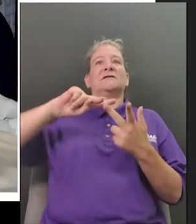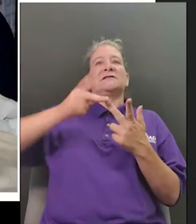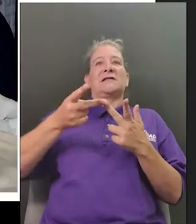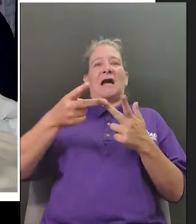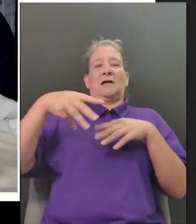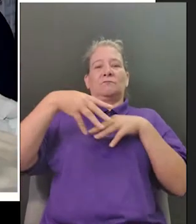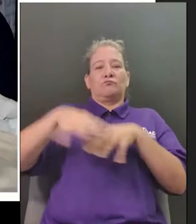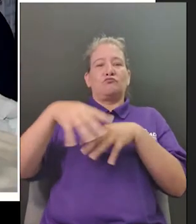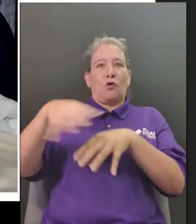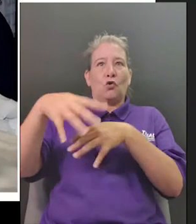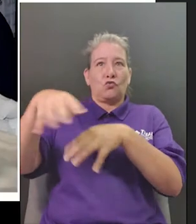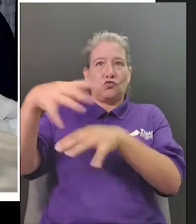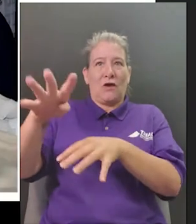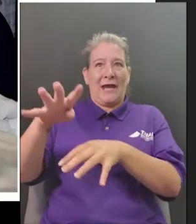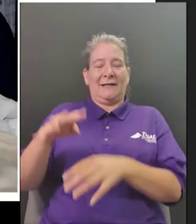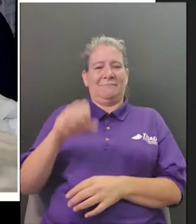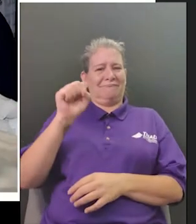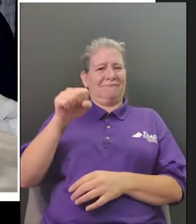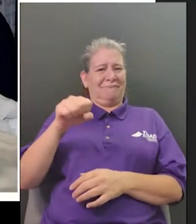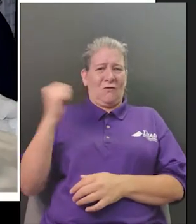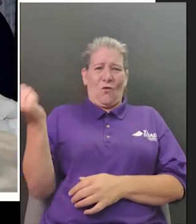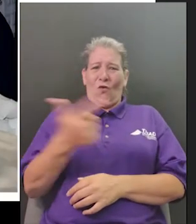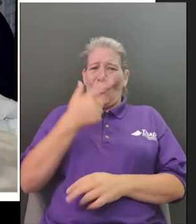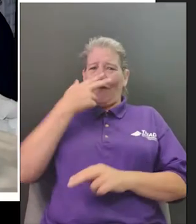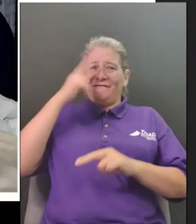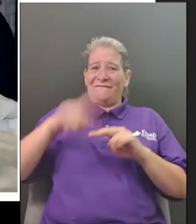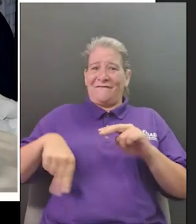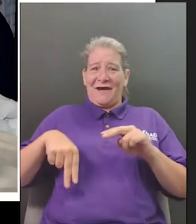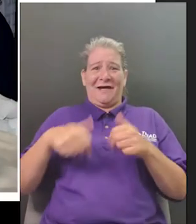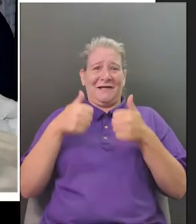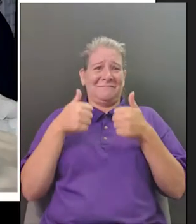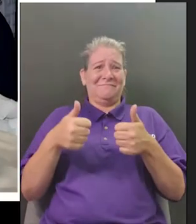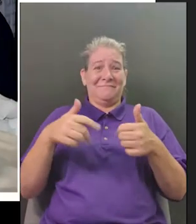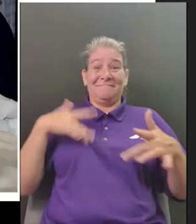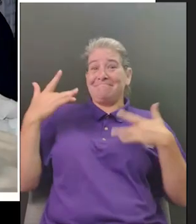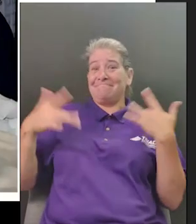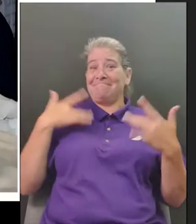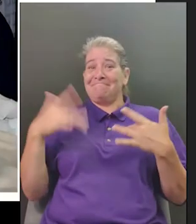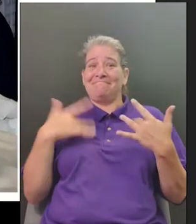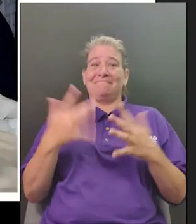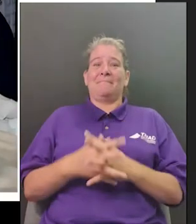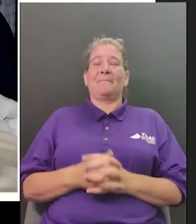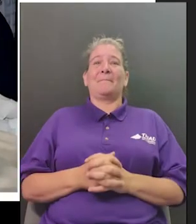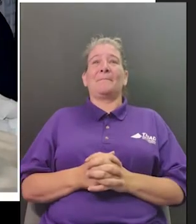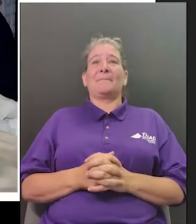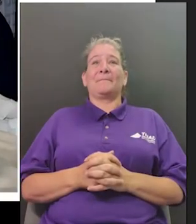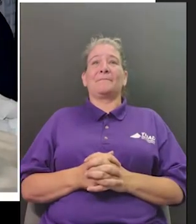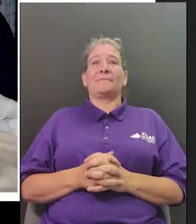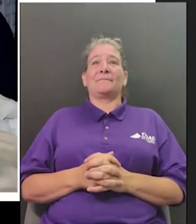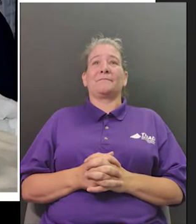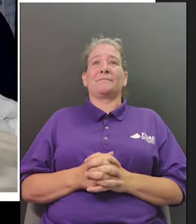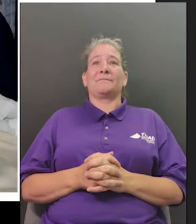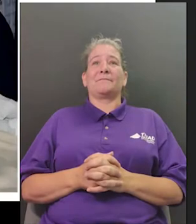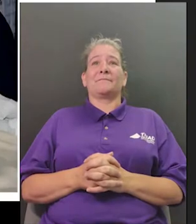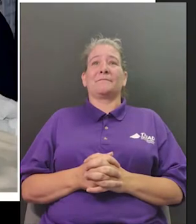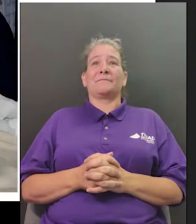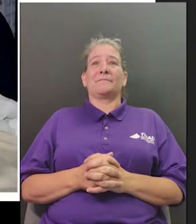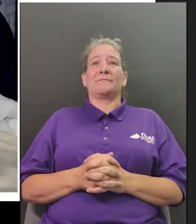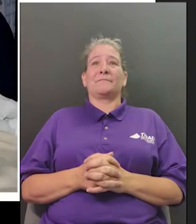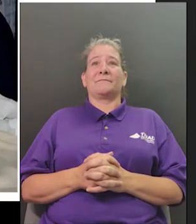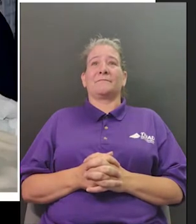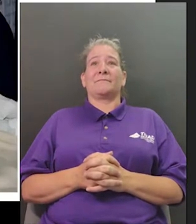fun right so let's see we will close up our poll and i'll have another one for you in a second